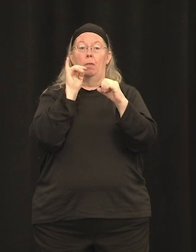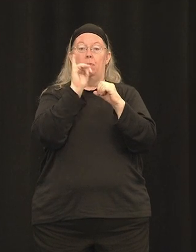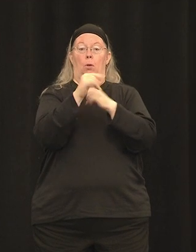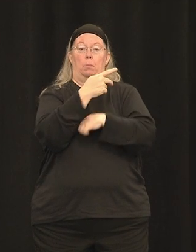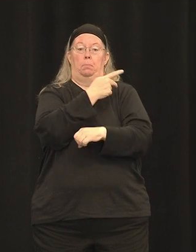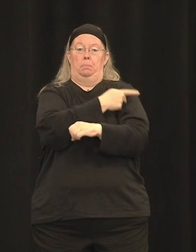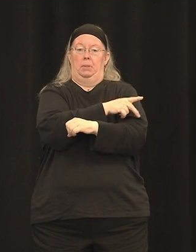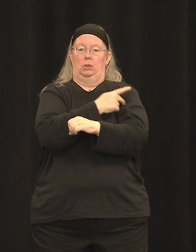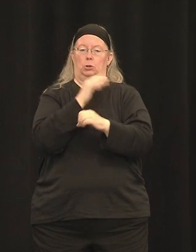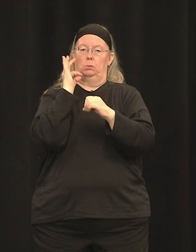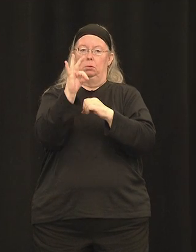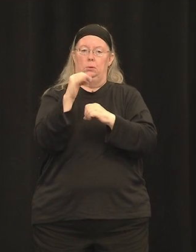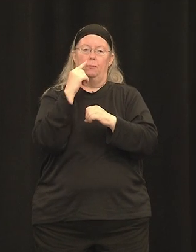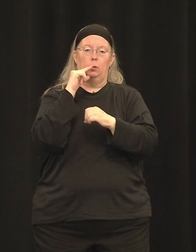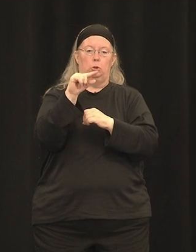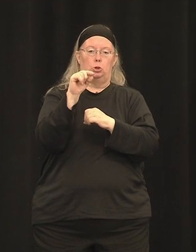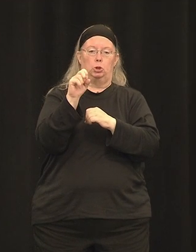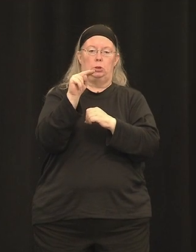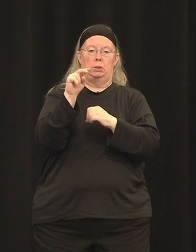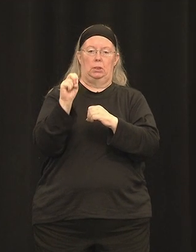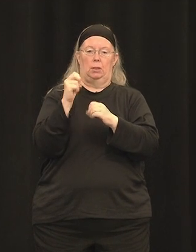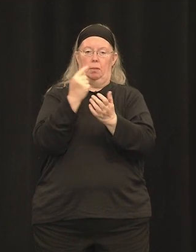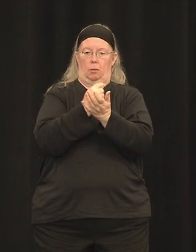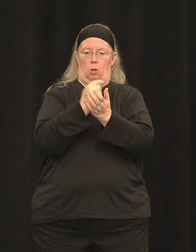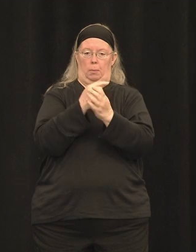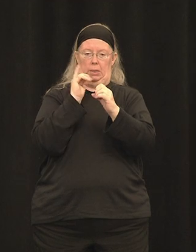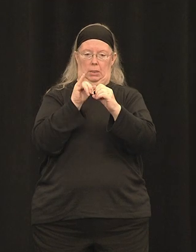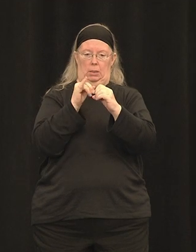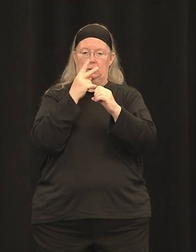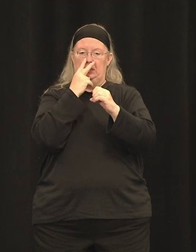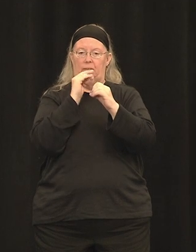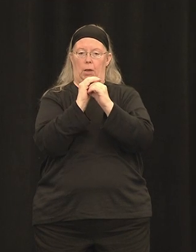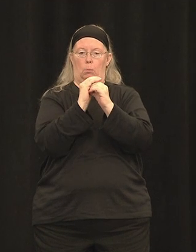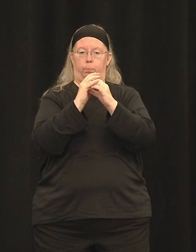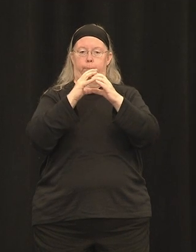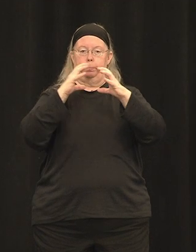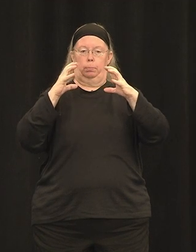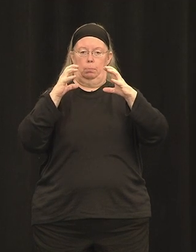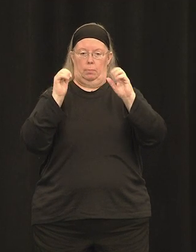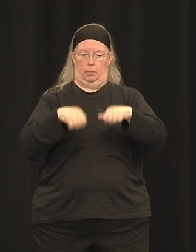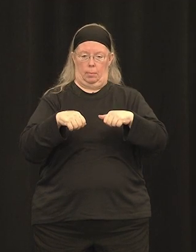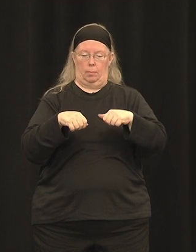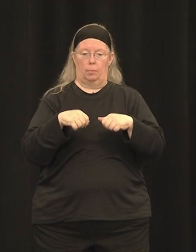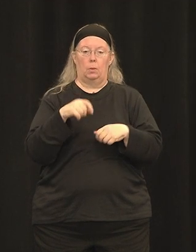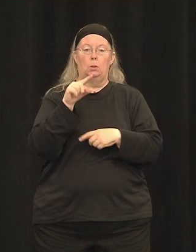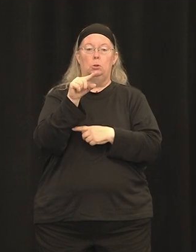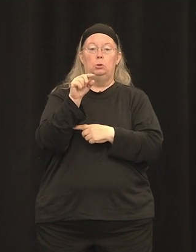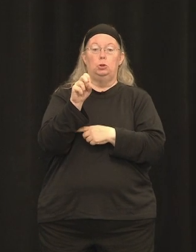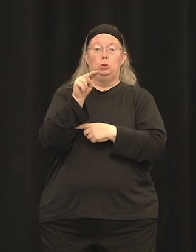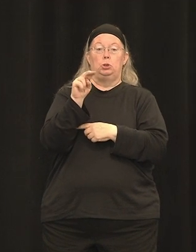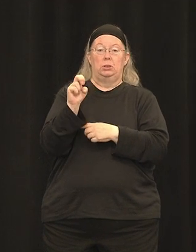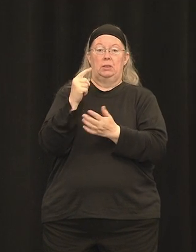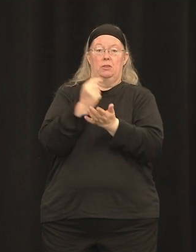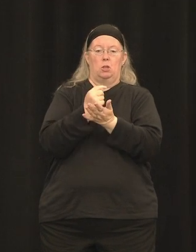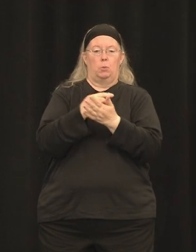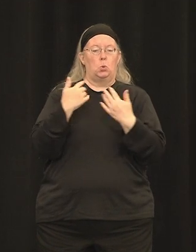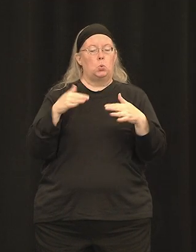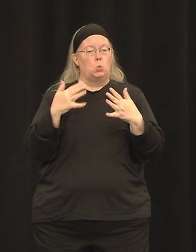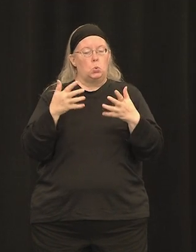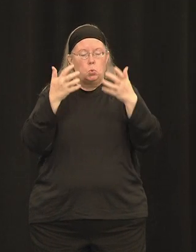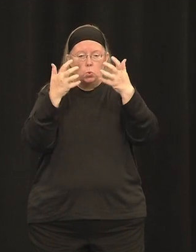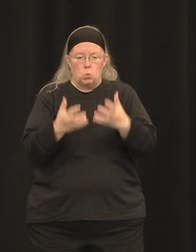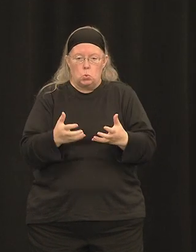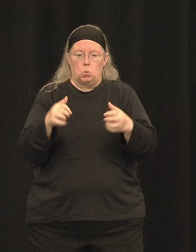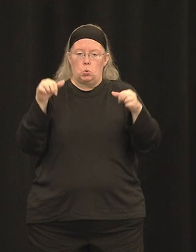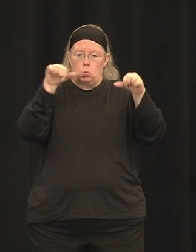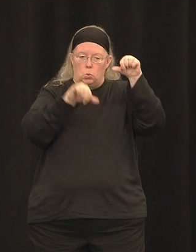So what is gene therapy? It's super scientific, but we can make it simple, just like Susie just did an excellent job of doing. But basically,